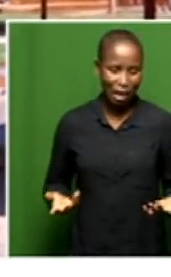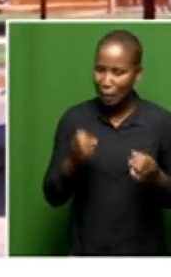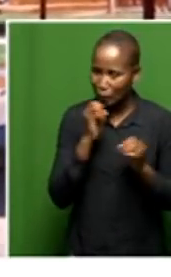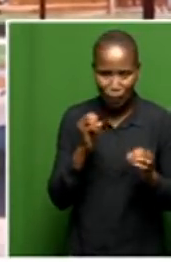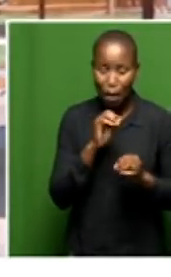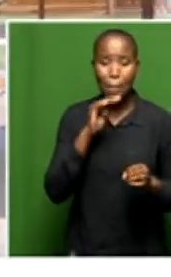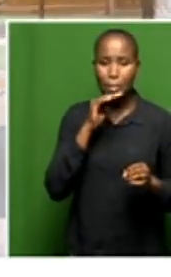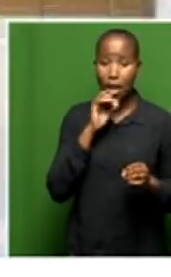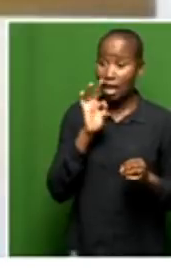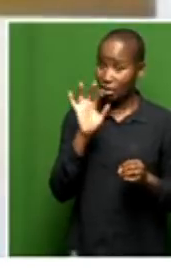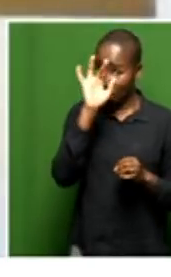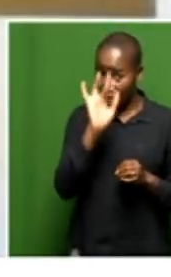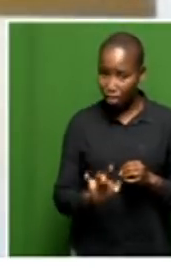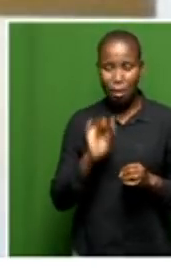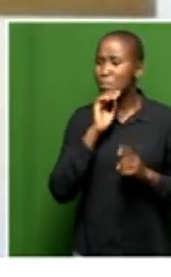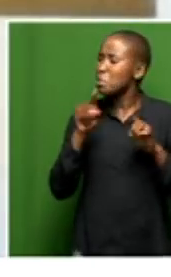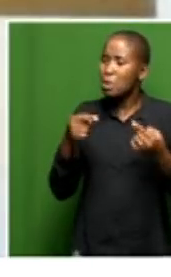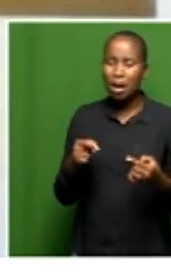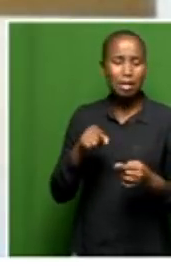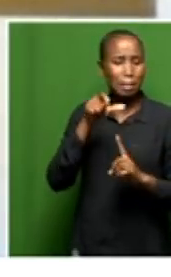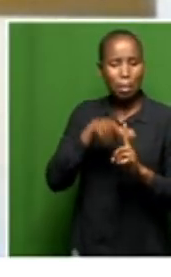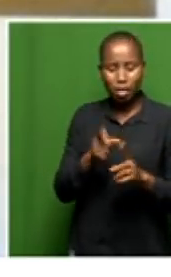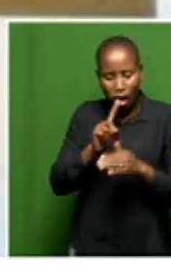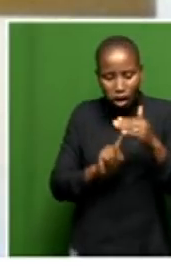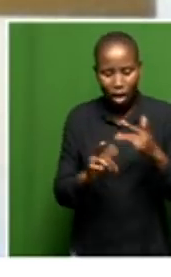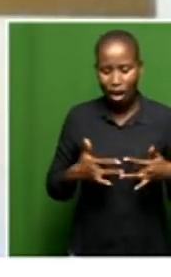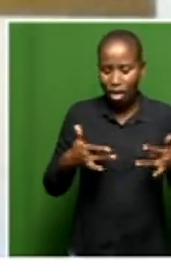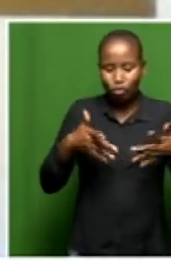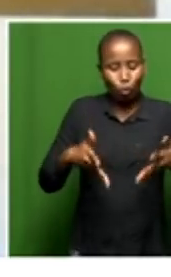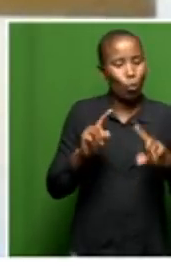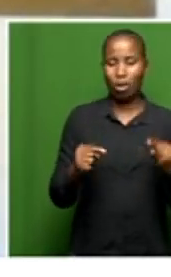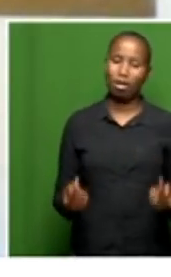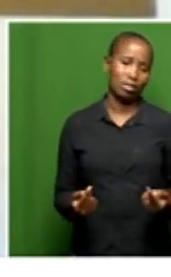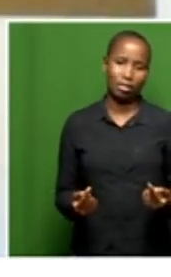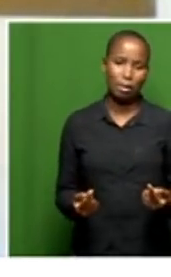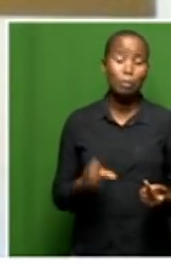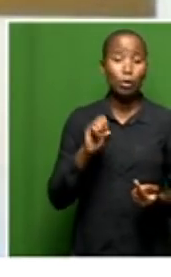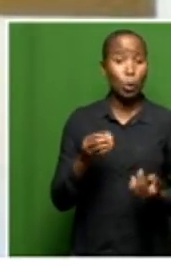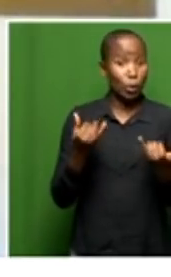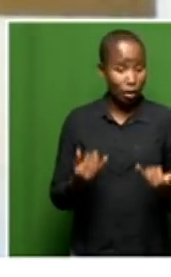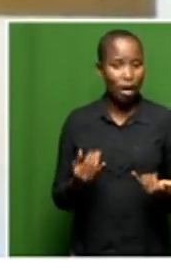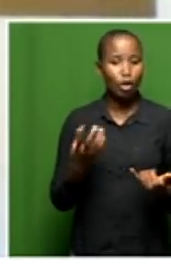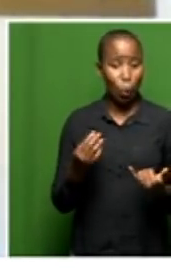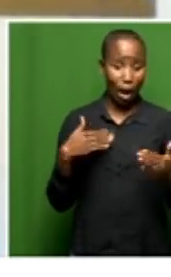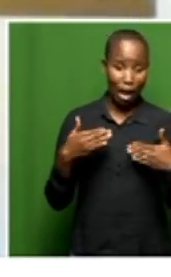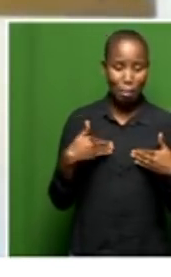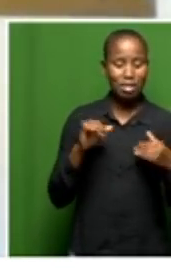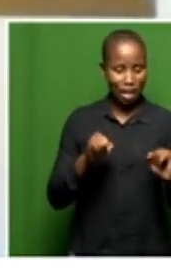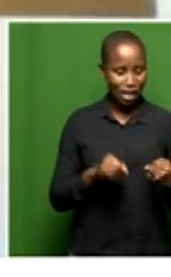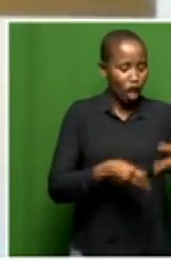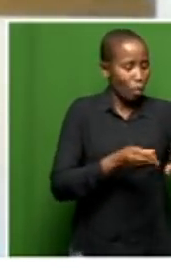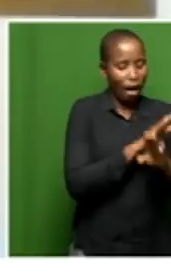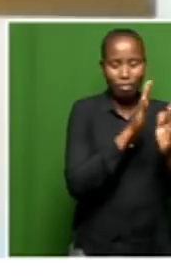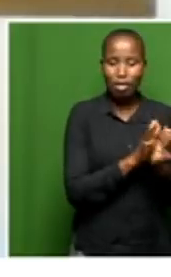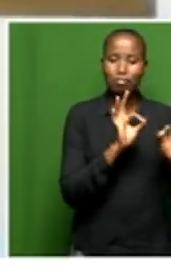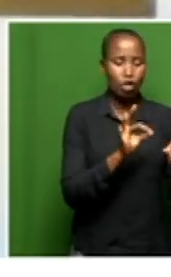building. It cannot be approved. So yes, that is where we are at the moment. Administratively, the documentation is ready.